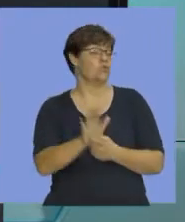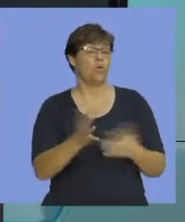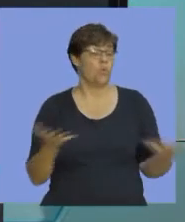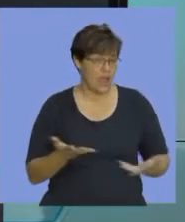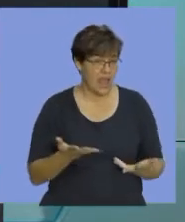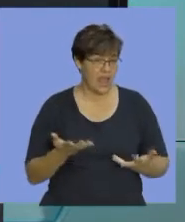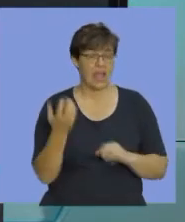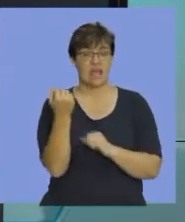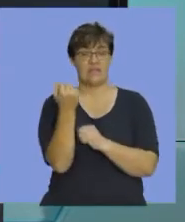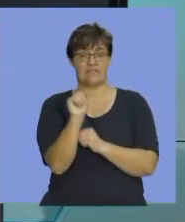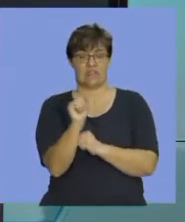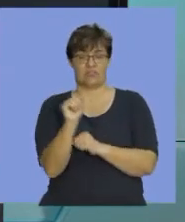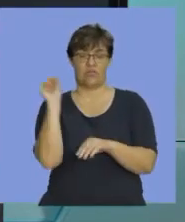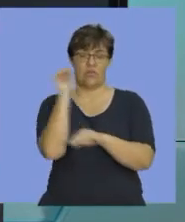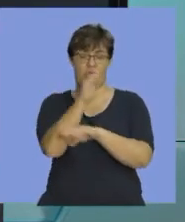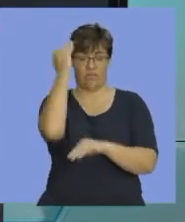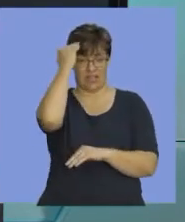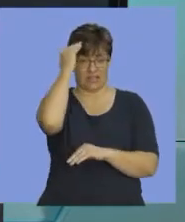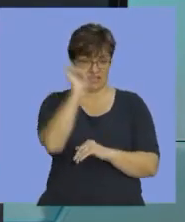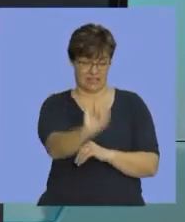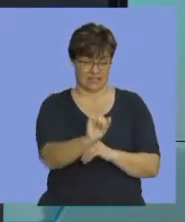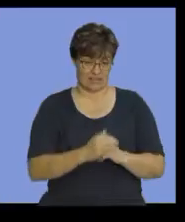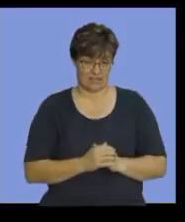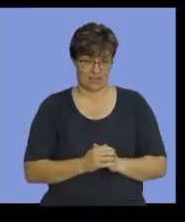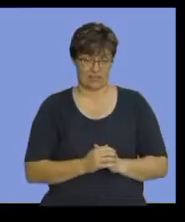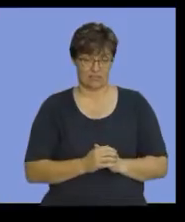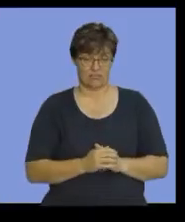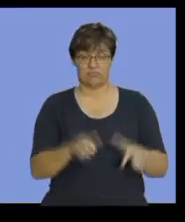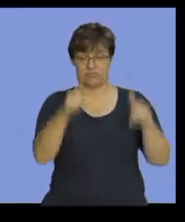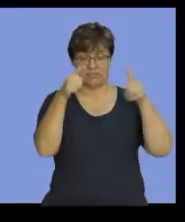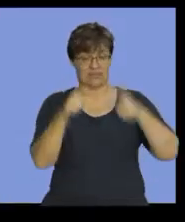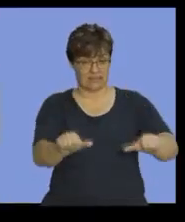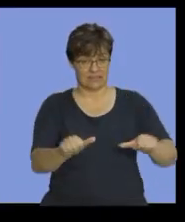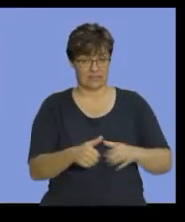factory overheads. Okay. Next one.